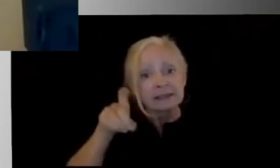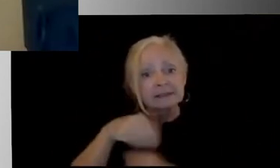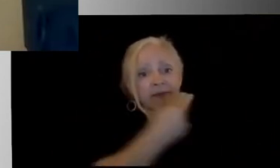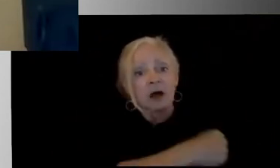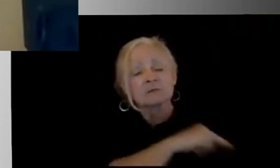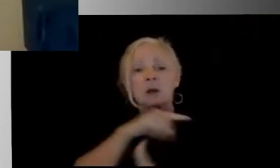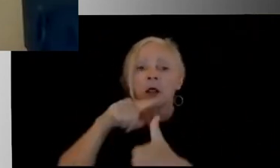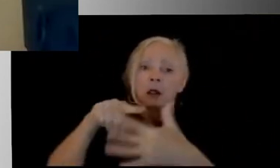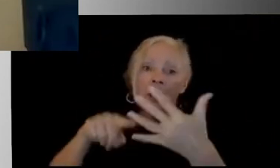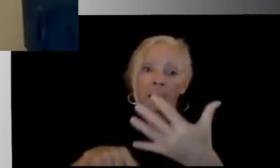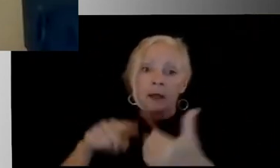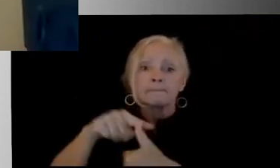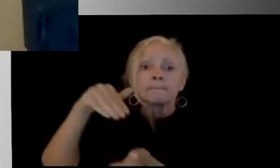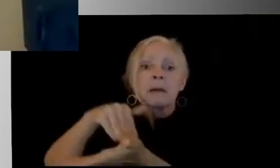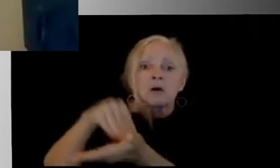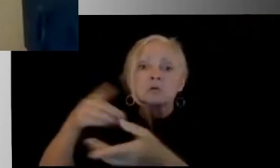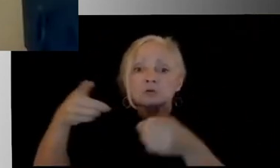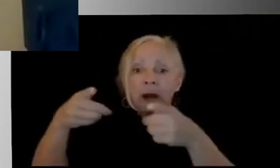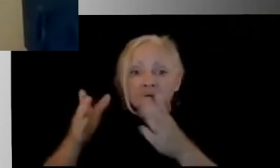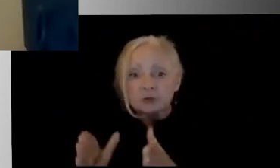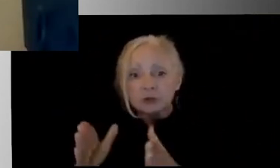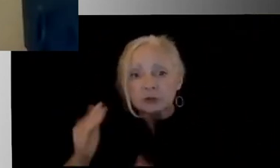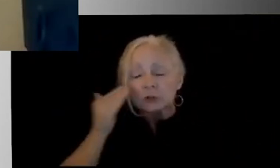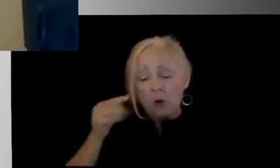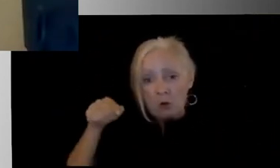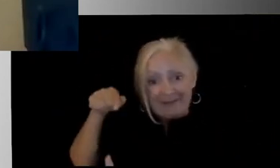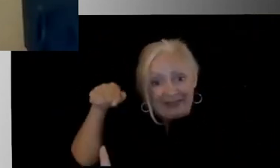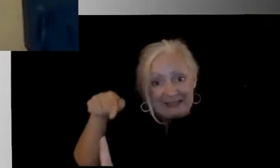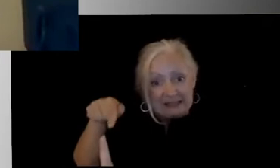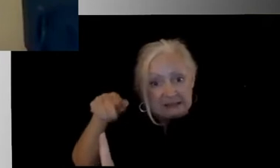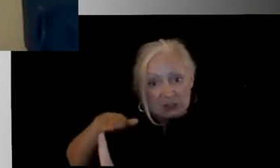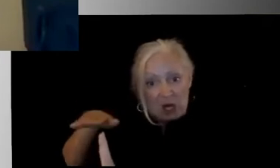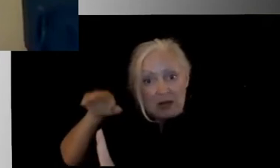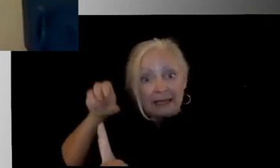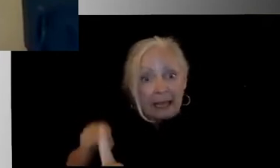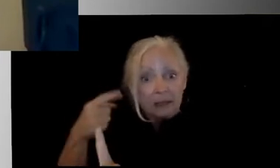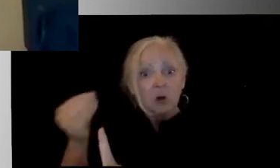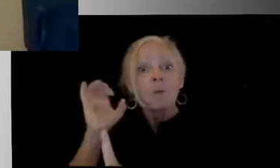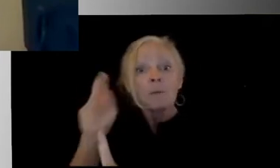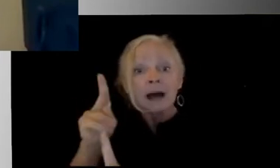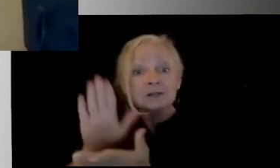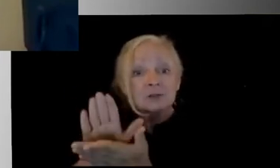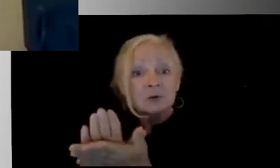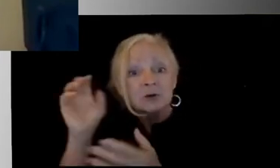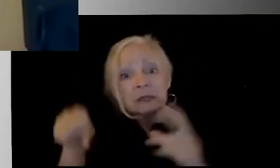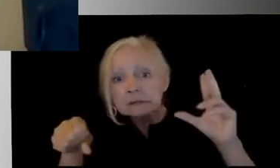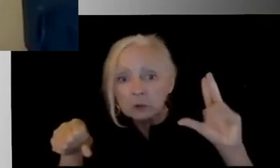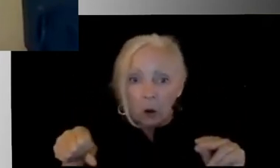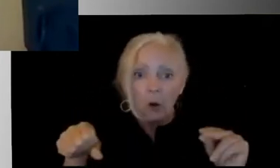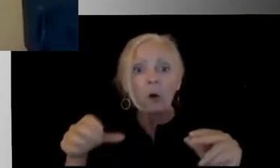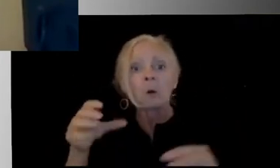medical directors at Riley to understand if a child can go back to school, right, after they're discharged or if they need to continue